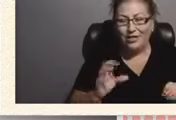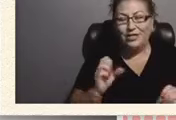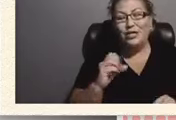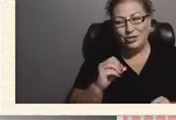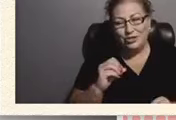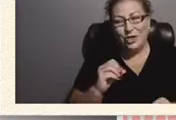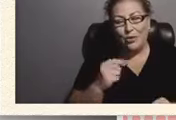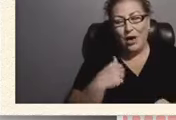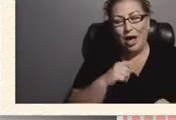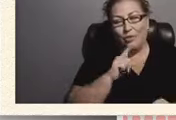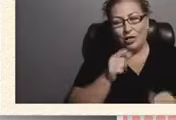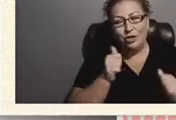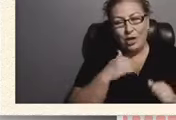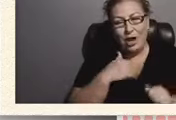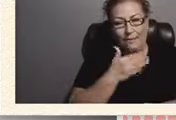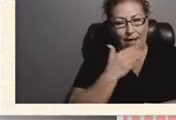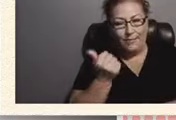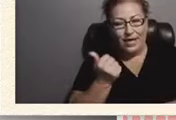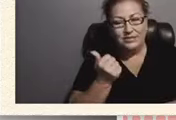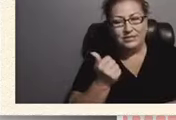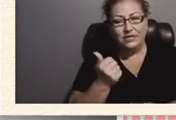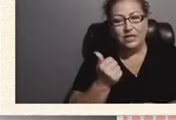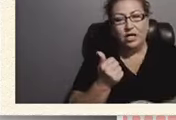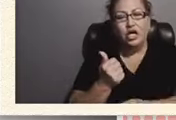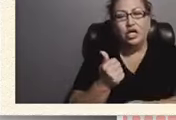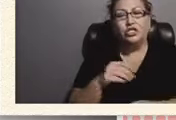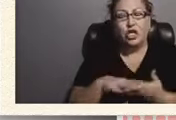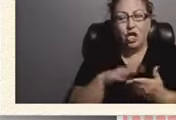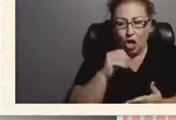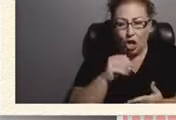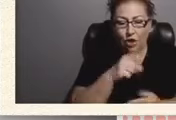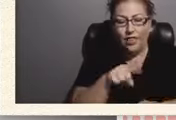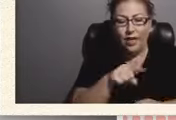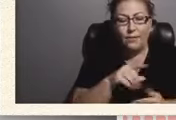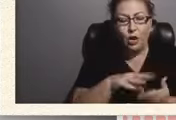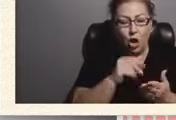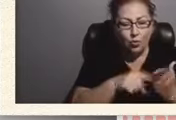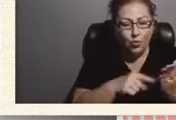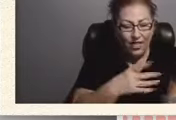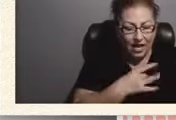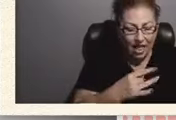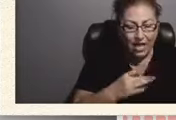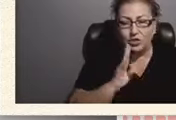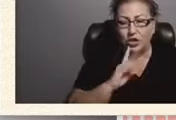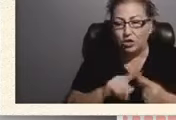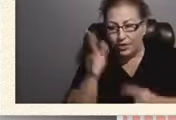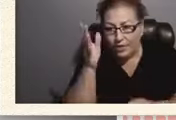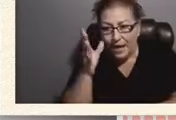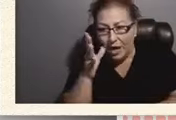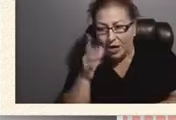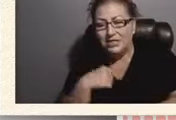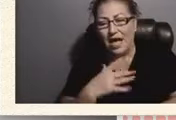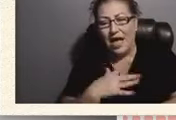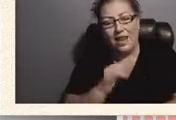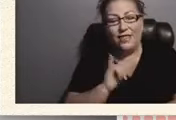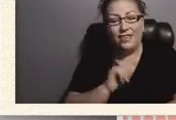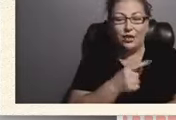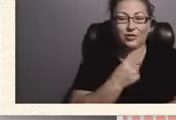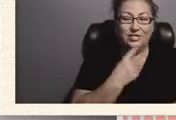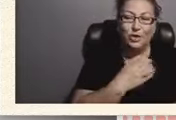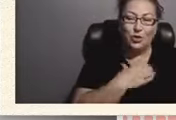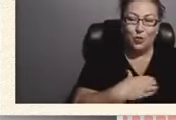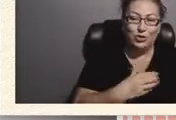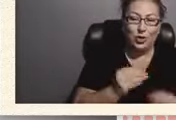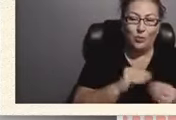try my best to learn them learn what they like talk to the parents and i like that you said that you wish they were more involved in